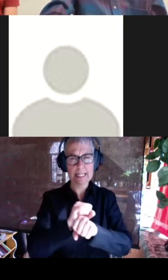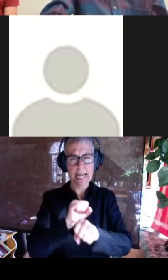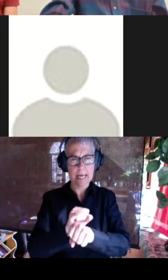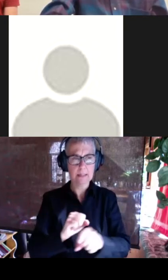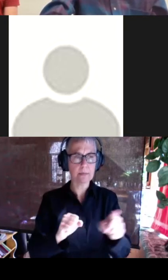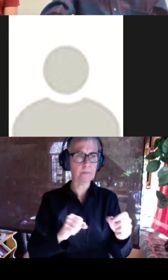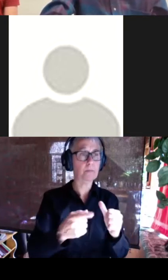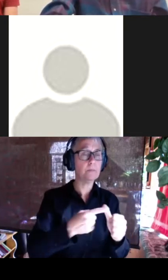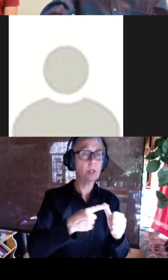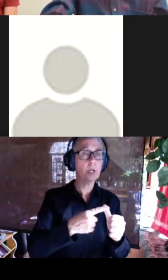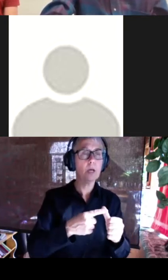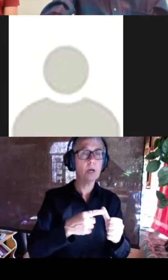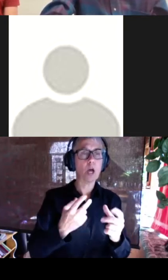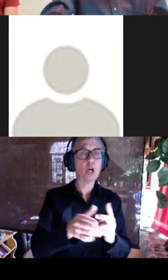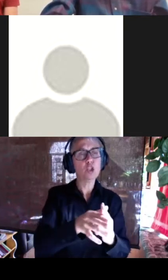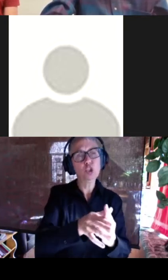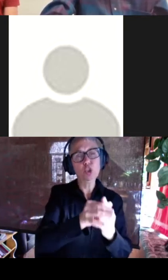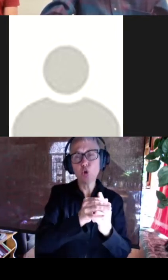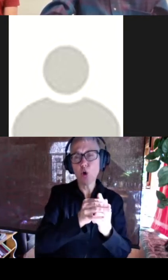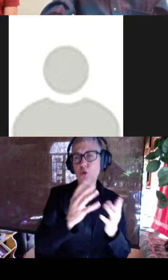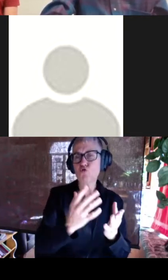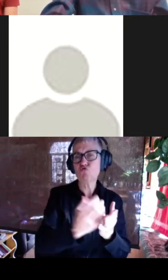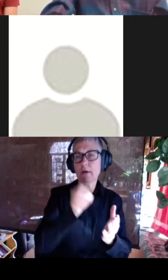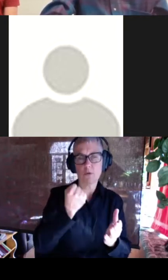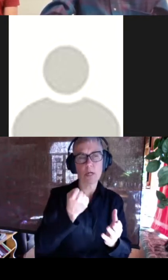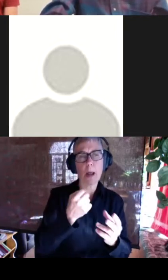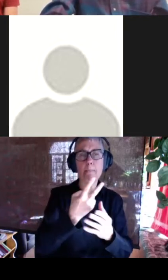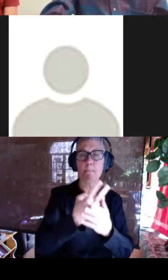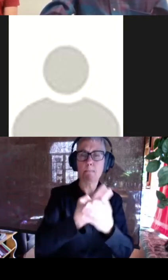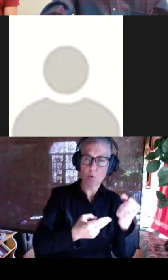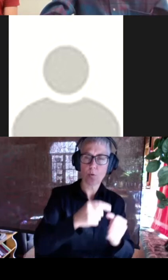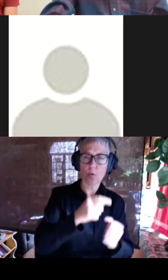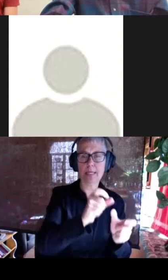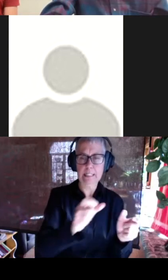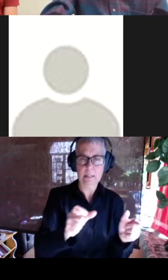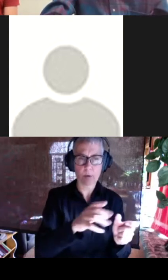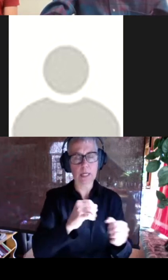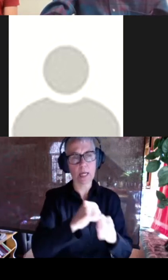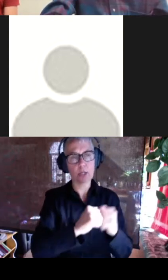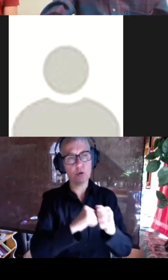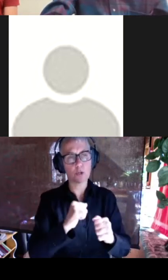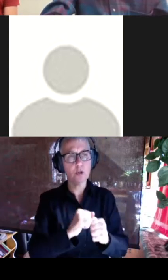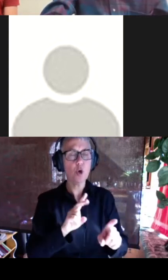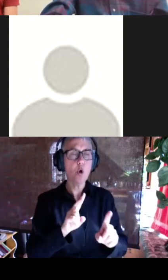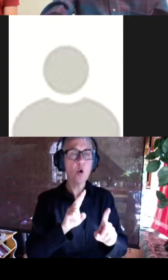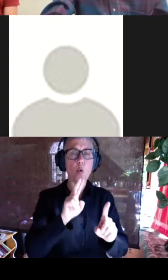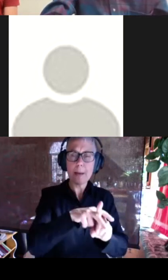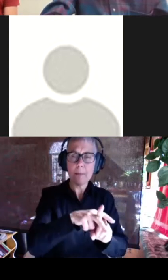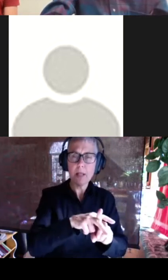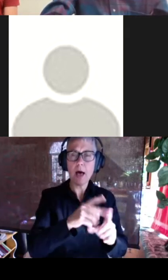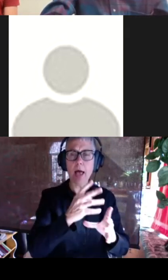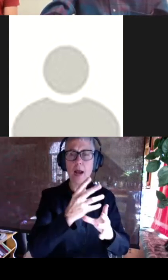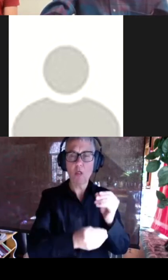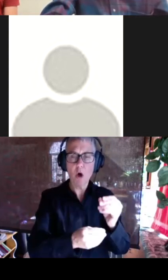is just the joint recovery of sequence and structure where we penalize the model or applied a loss on its ability to fill